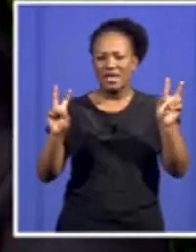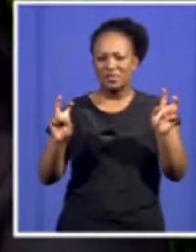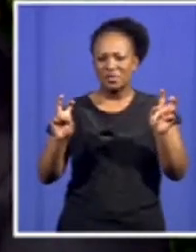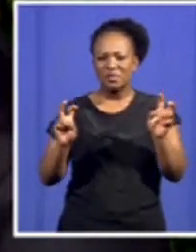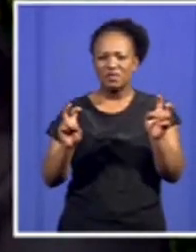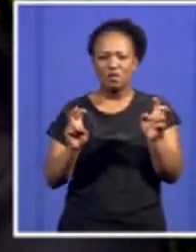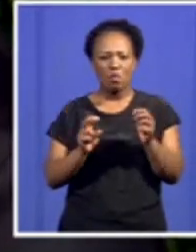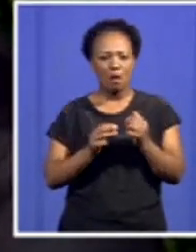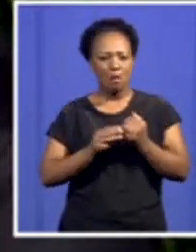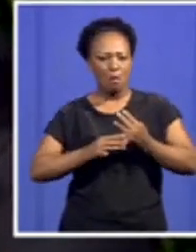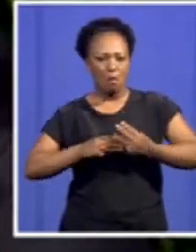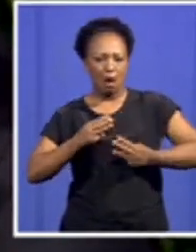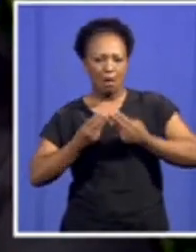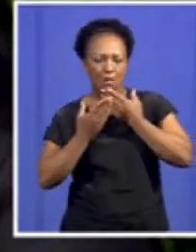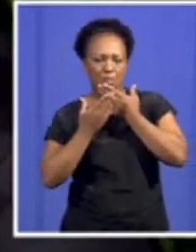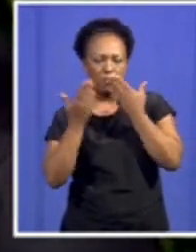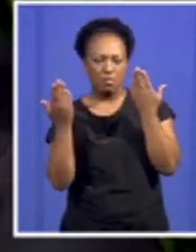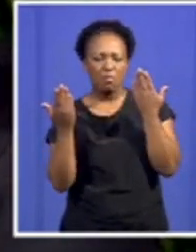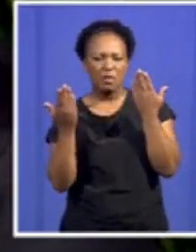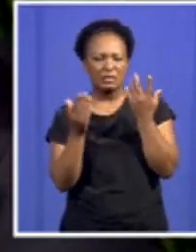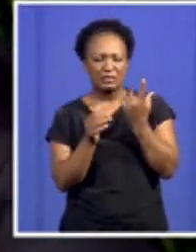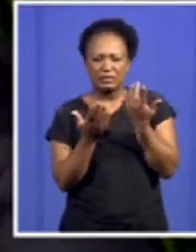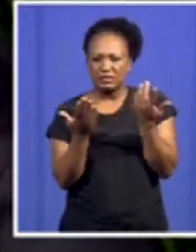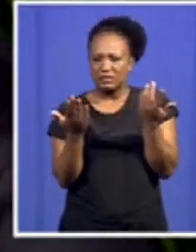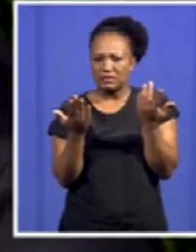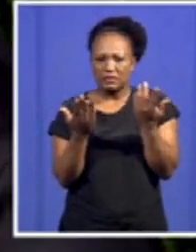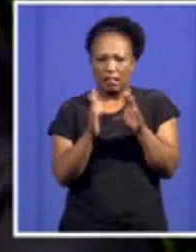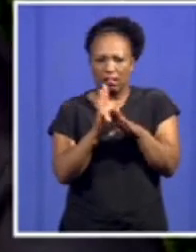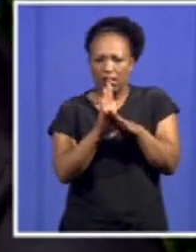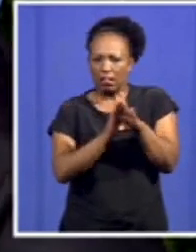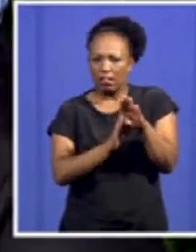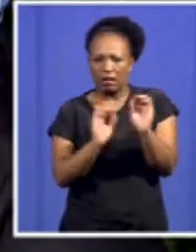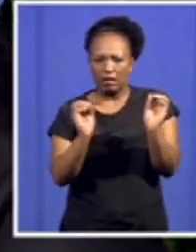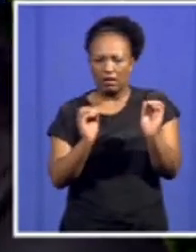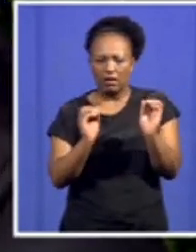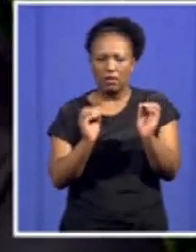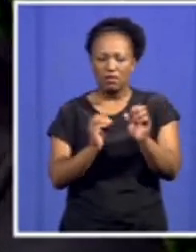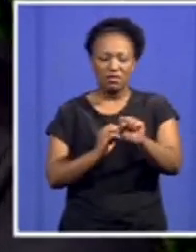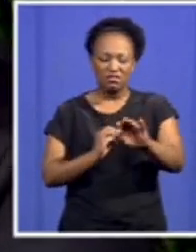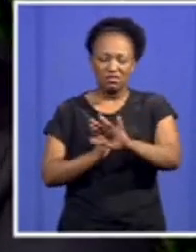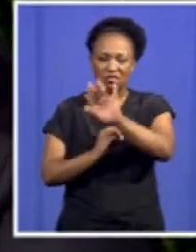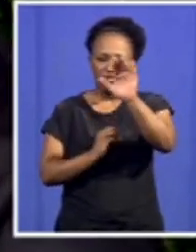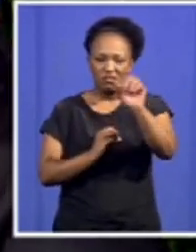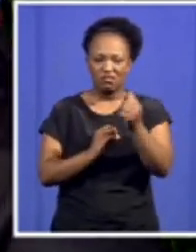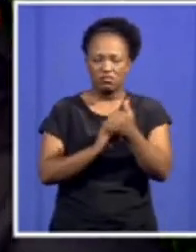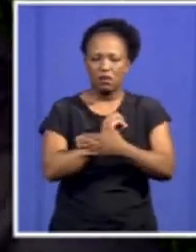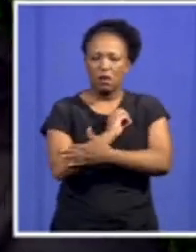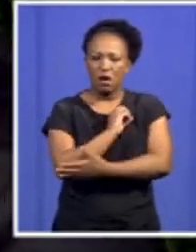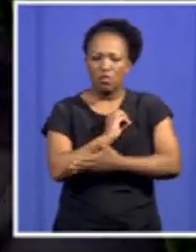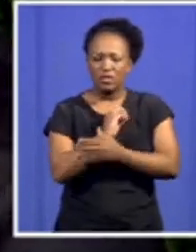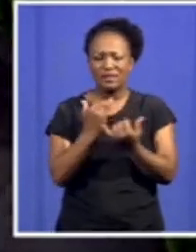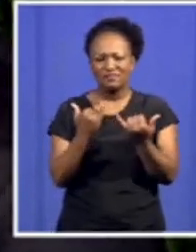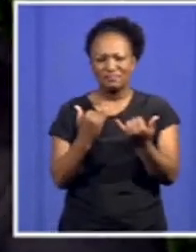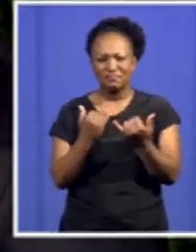South Africa is now becoming a nation where unemployment is refusing